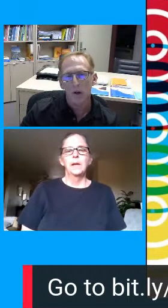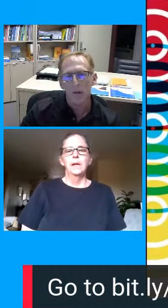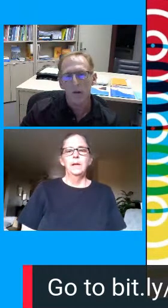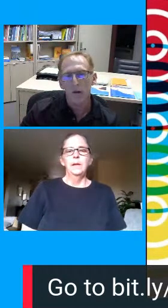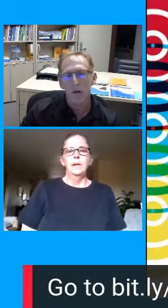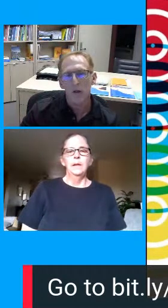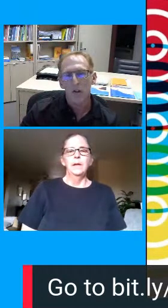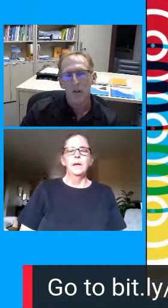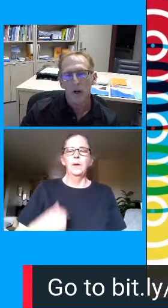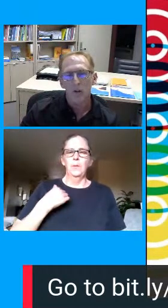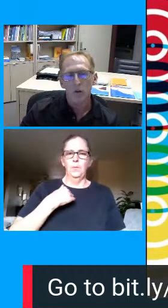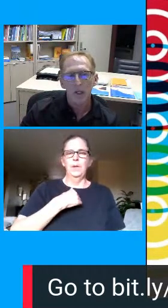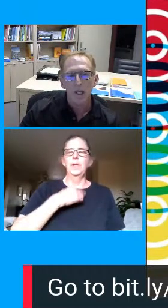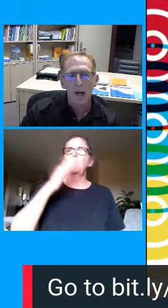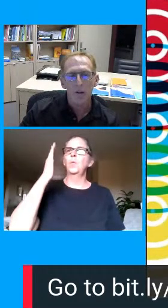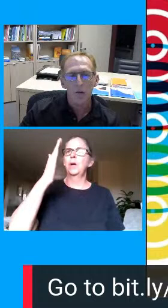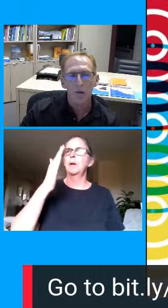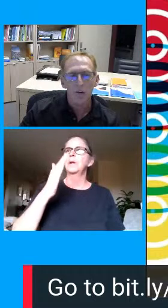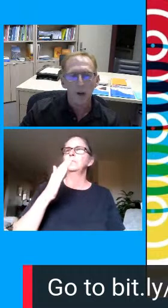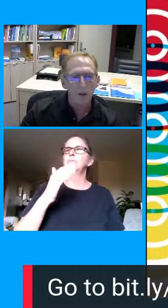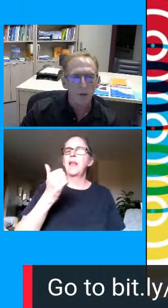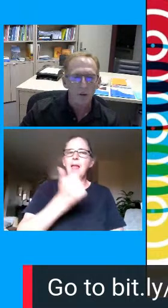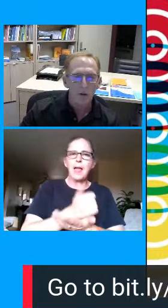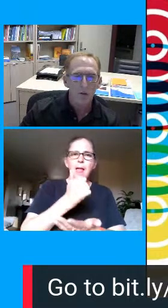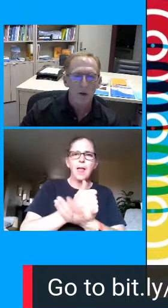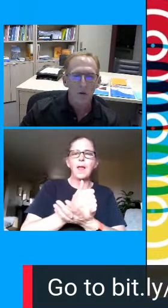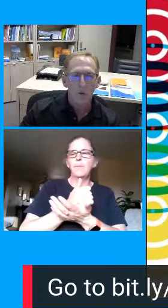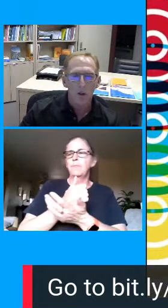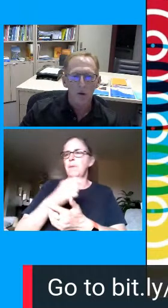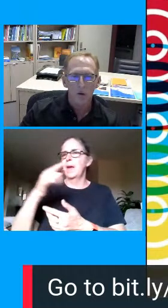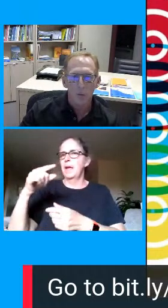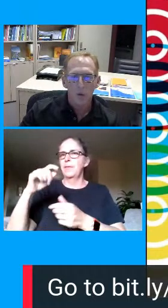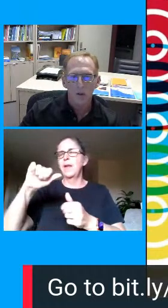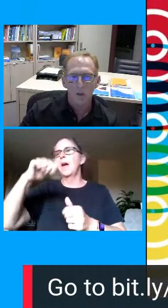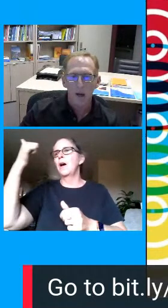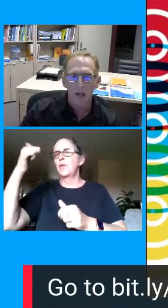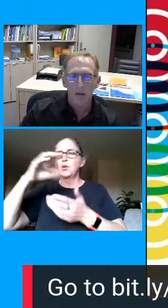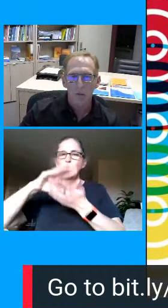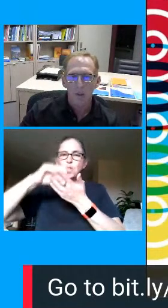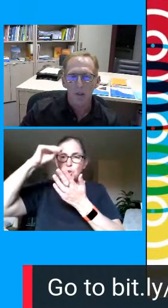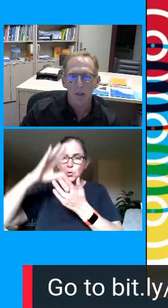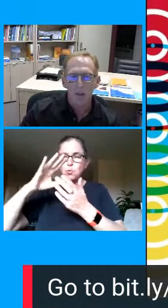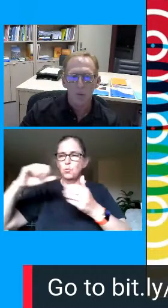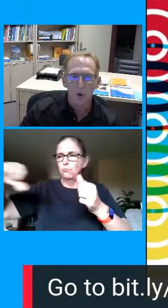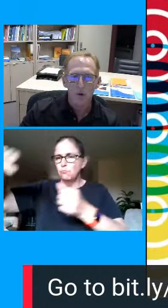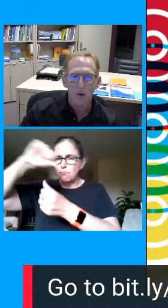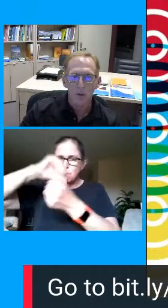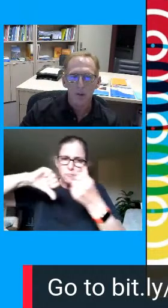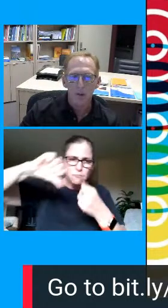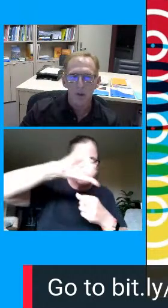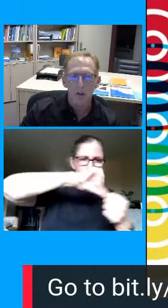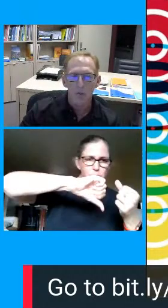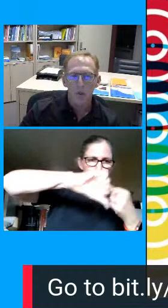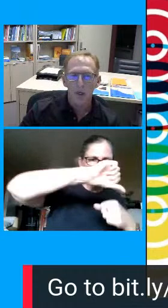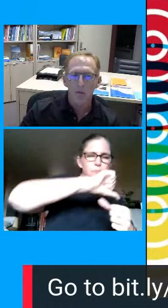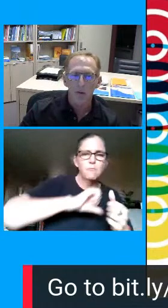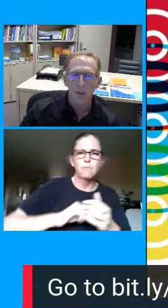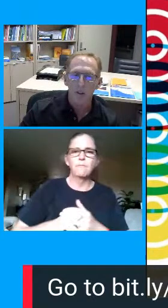with one another showing kindness and respect as well as supporting them academically emotionally